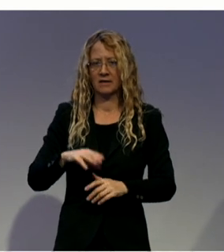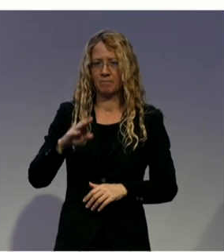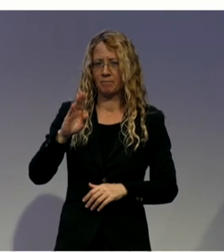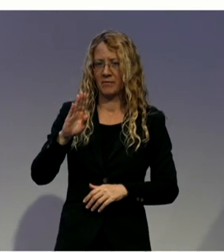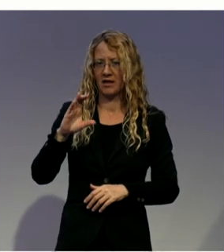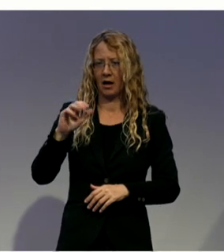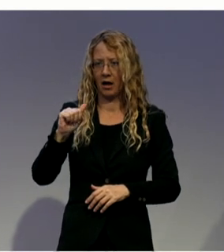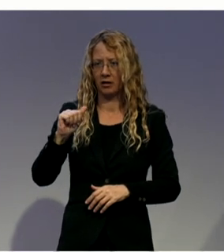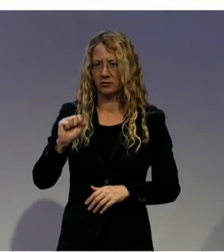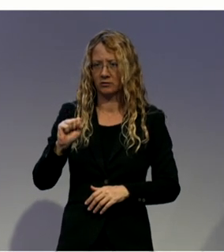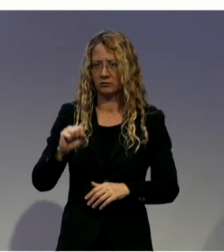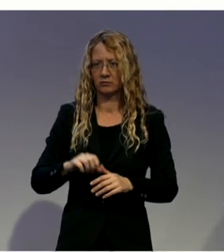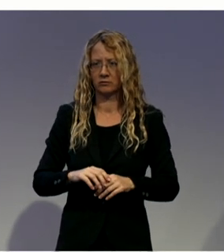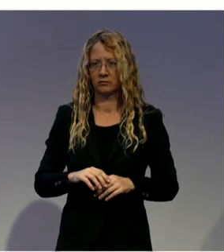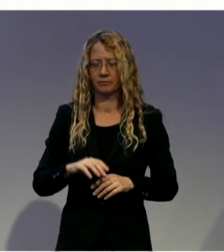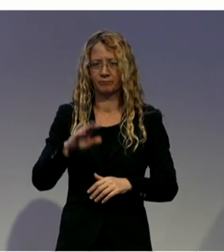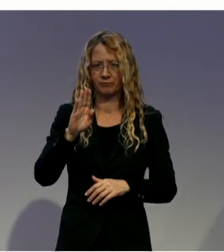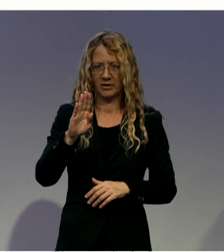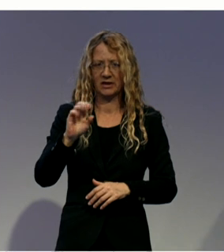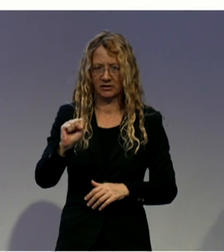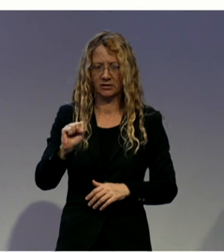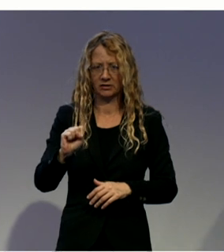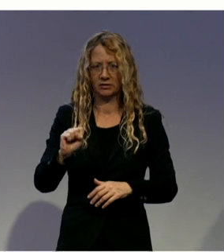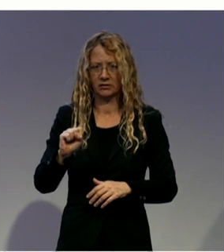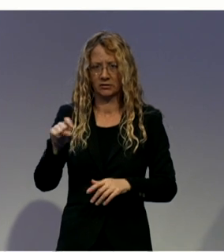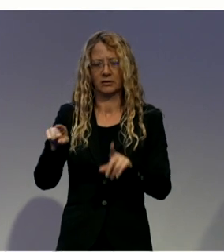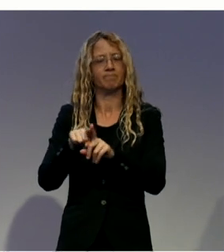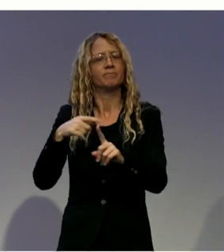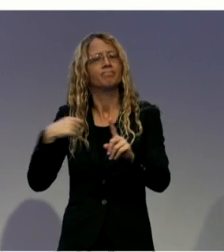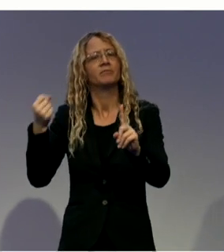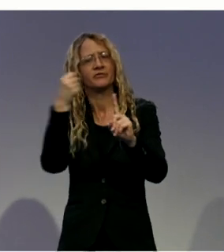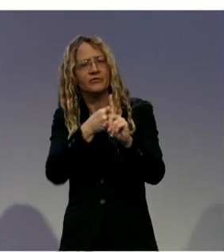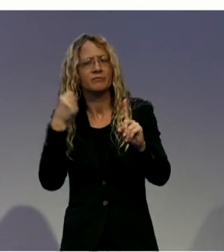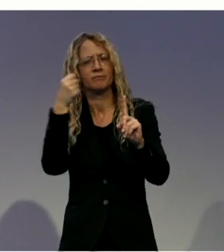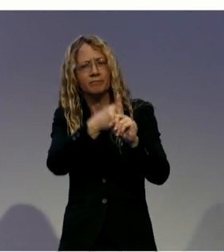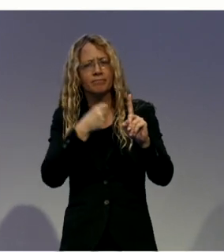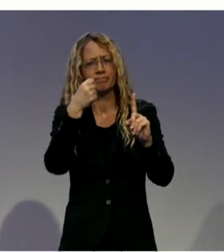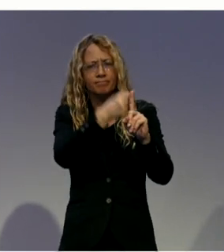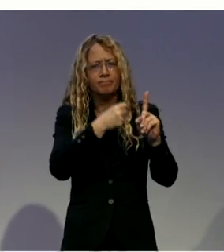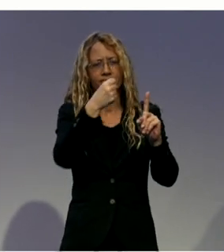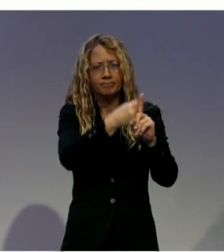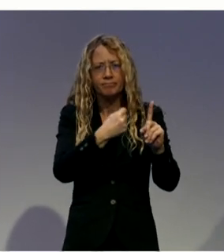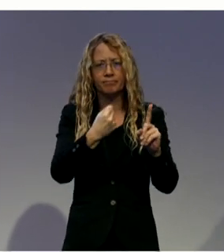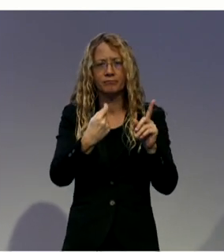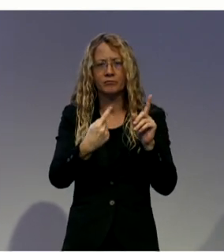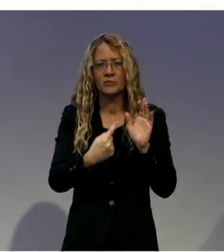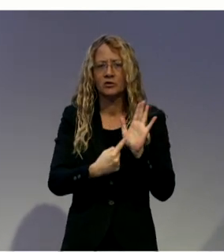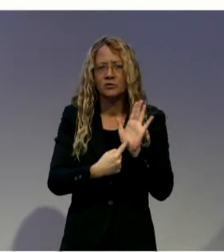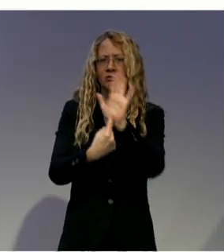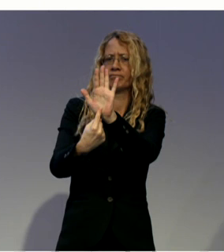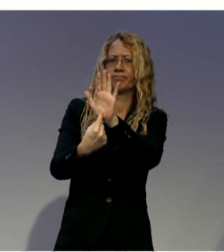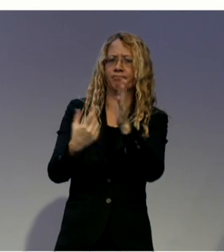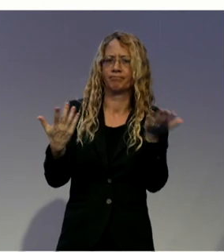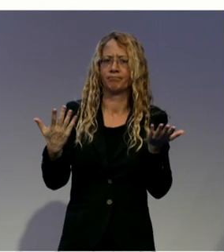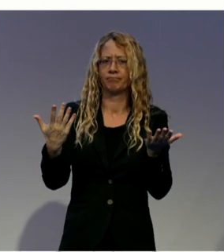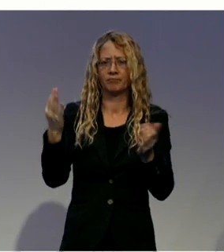to prioritize Indigenous disability. Our goal is to enhance the well-being and quality of life for